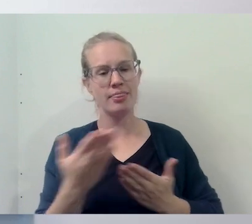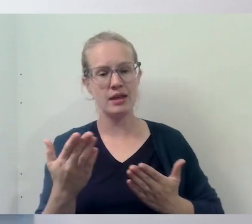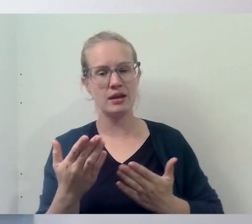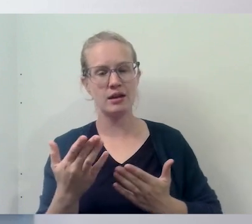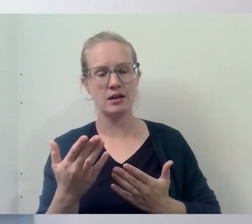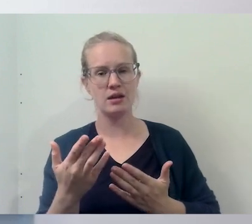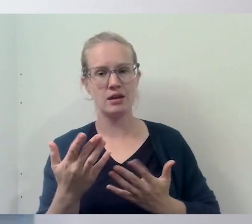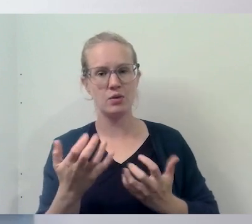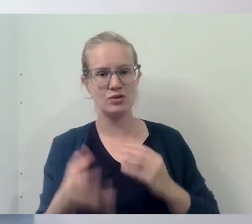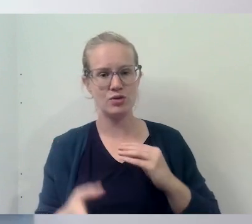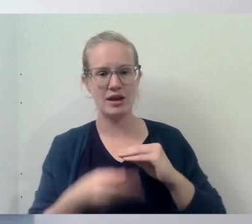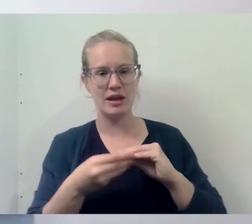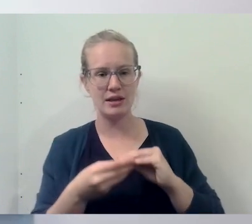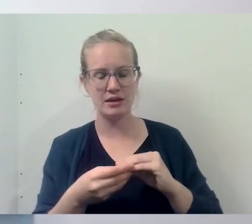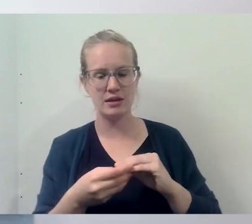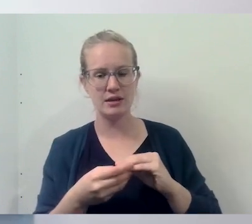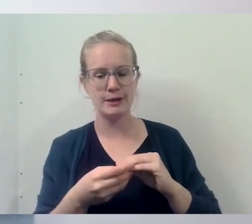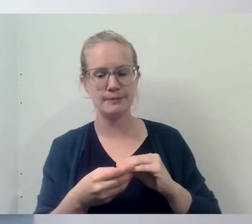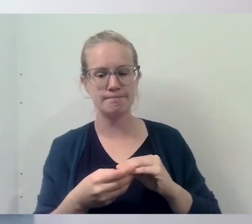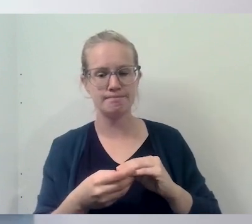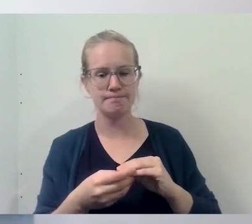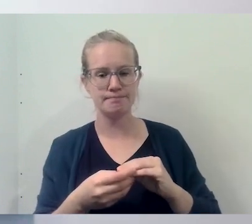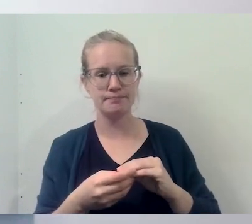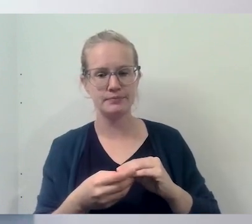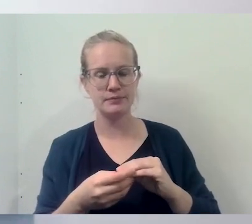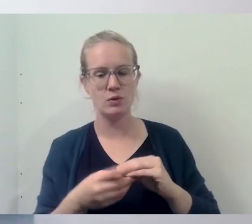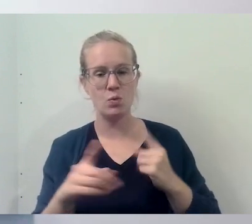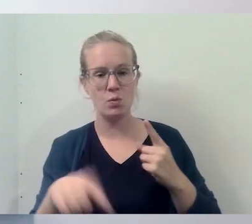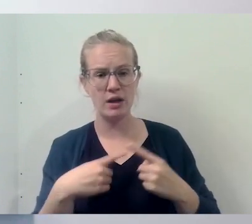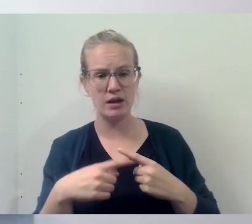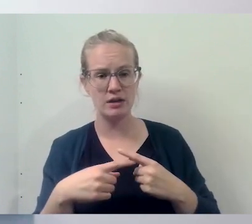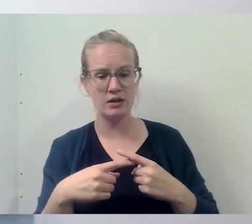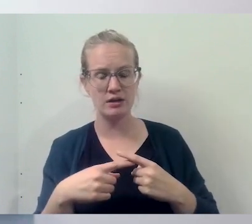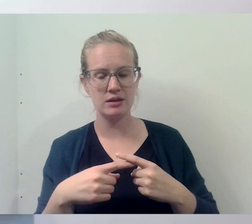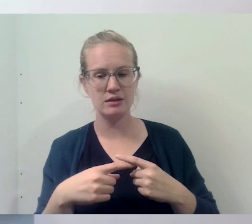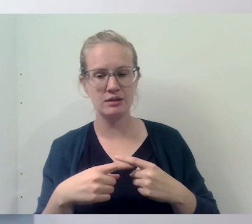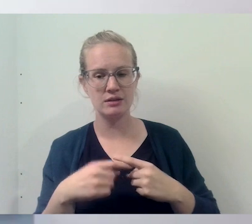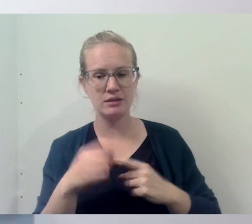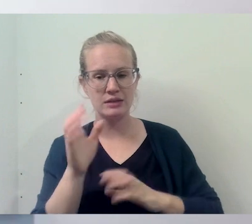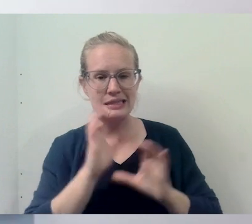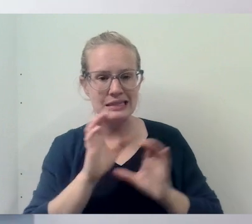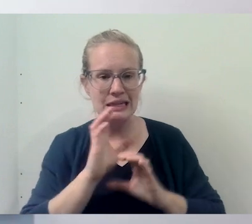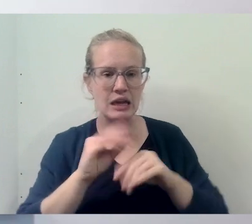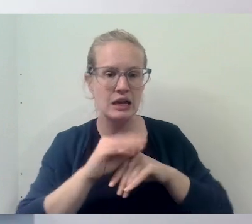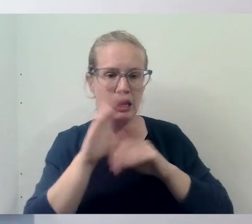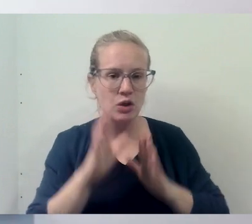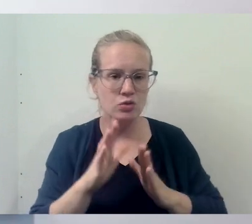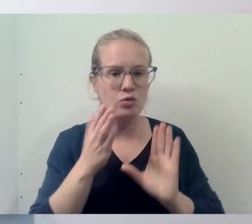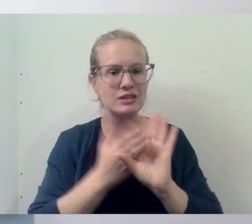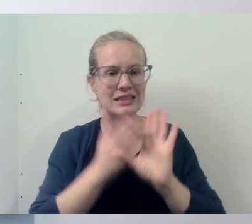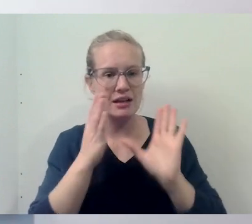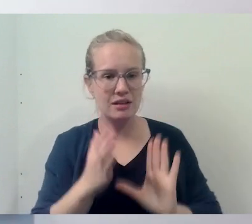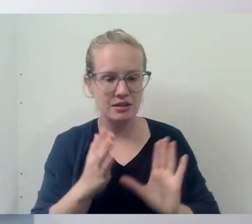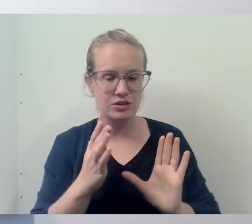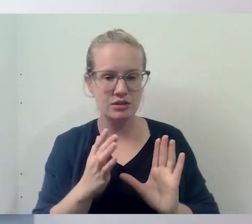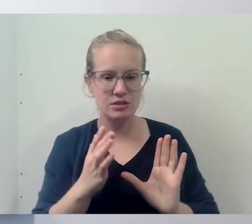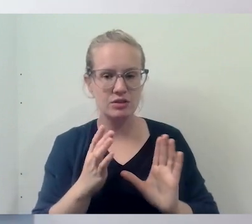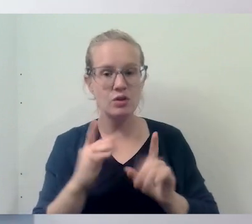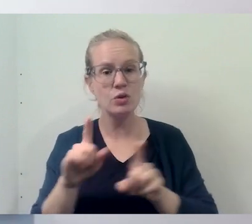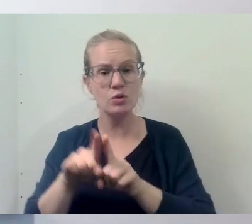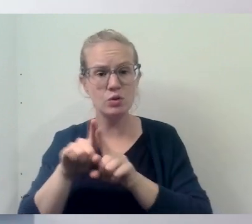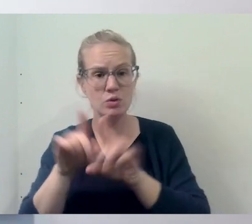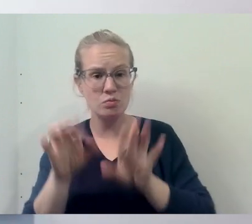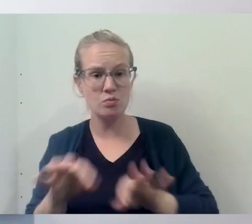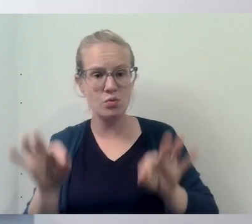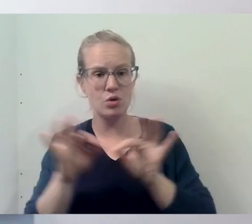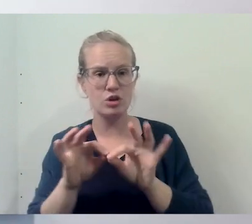too, that I would like to add there is that, uh, when in, in seeking his counselor or a psychologist, it's also